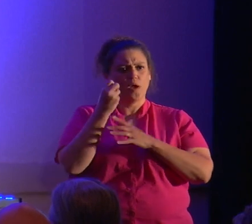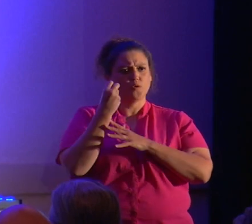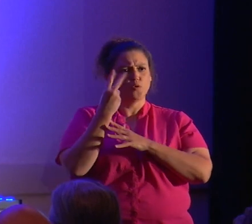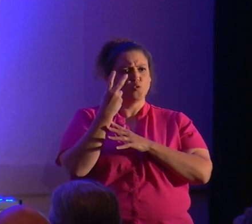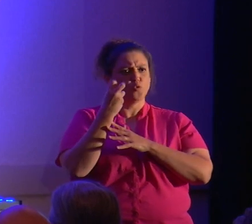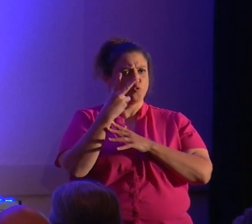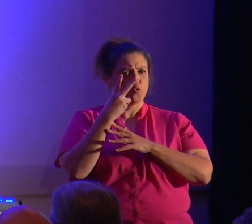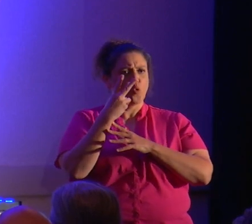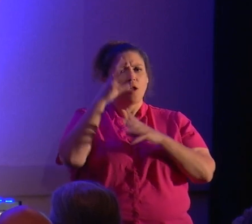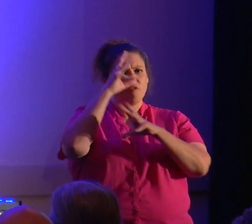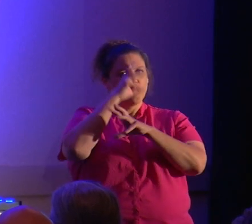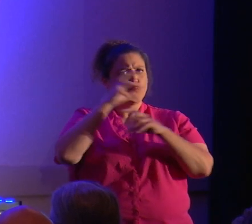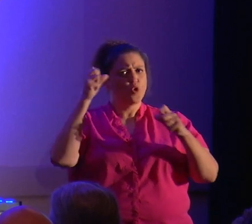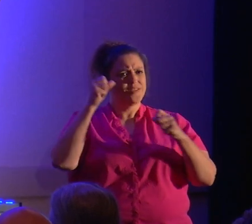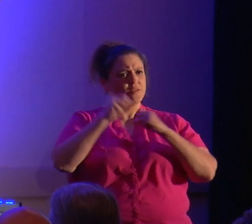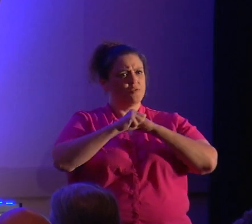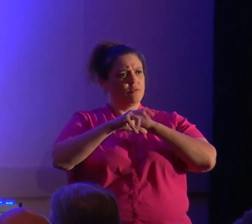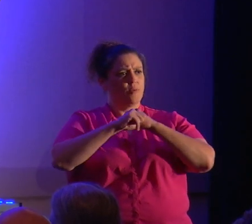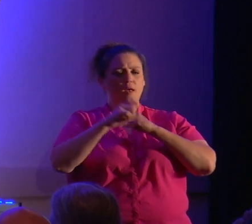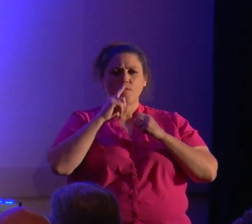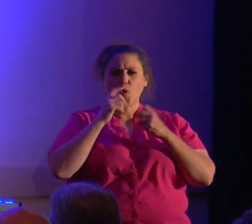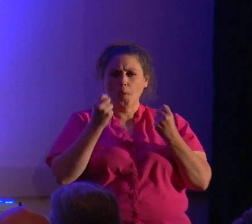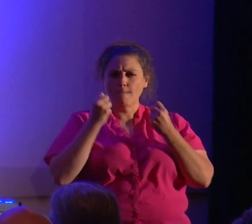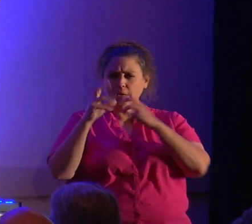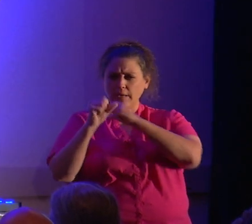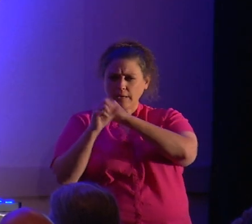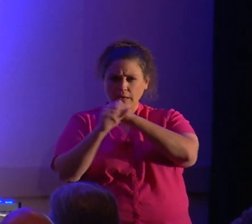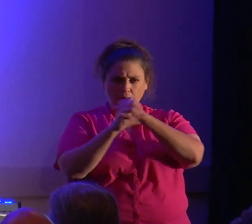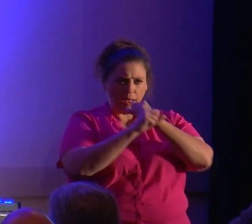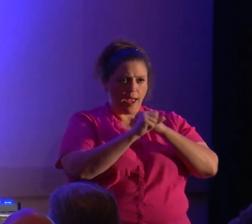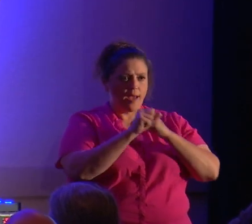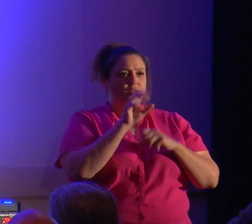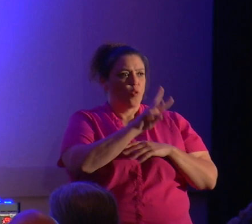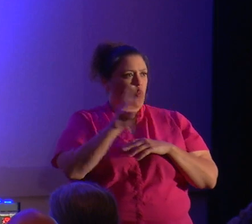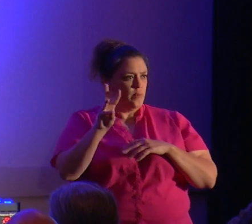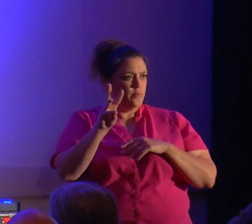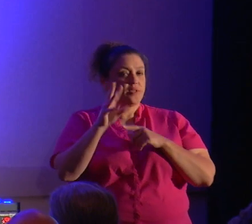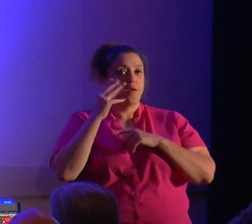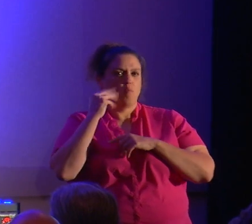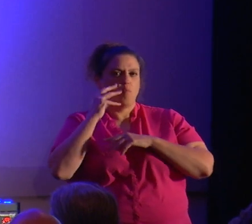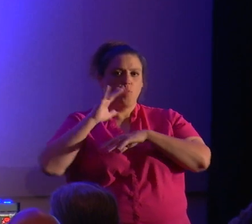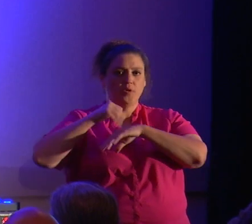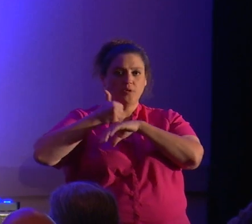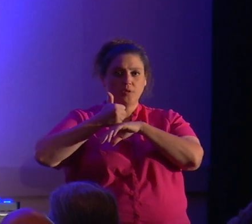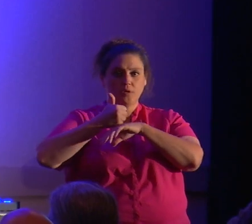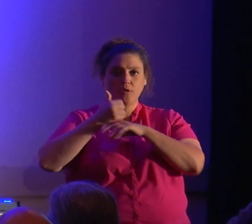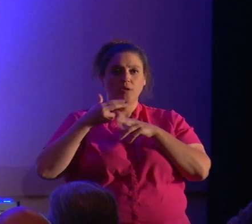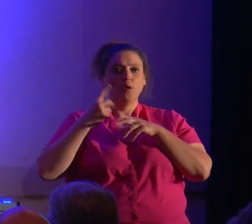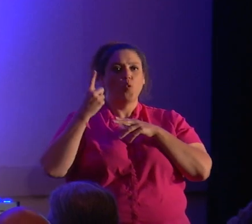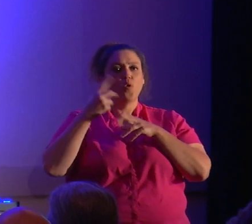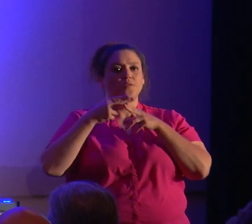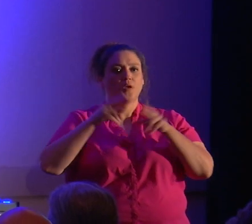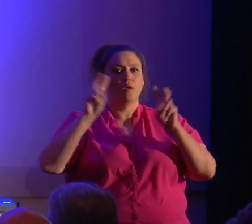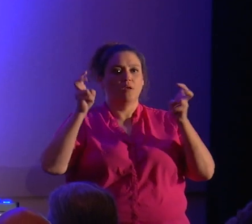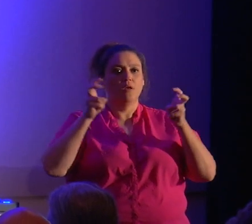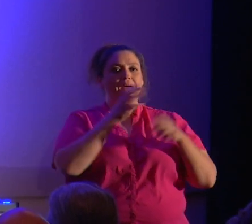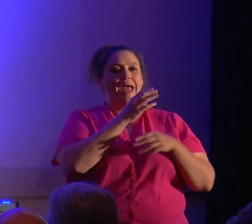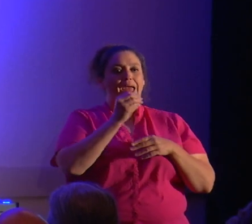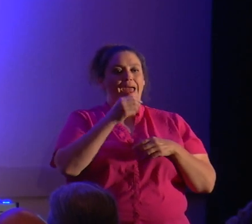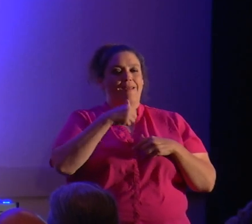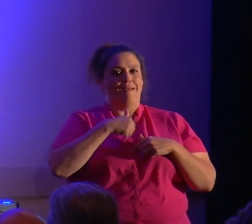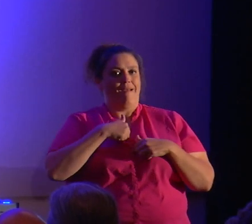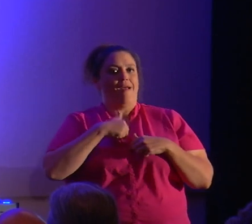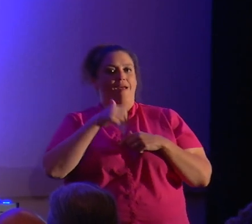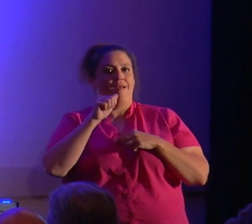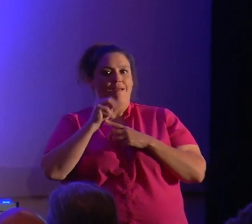there was this ubiquity of ads, particularly on the web, by Mormons. It was a series called, and I'm a Mormon, and they basically